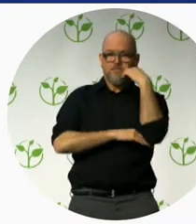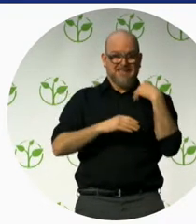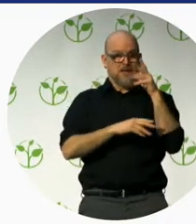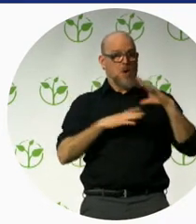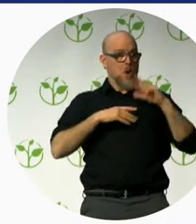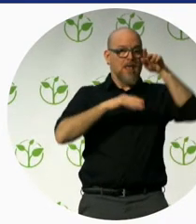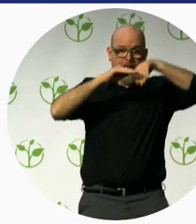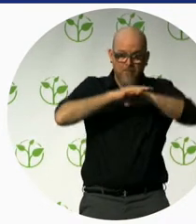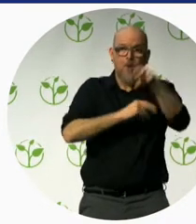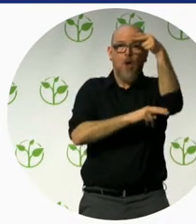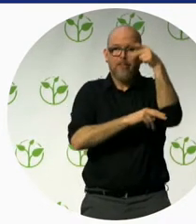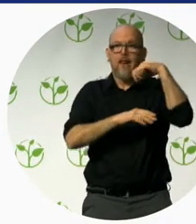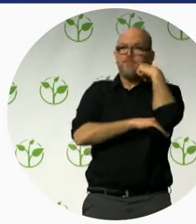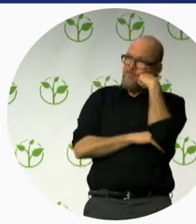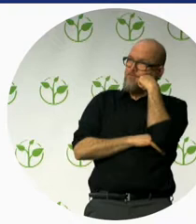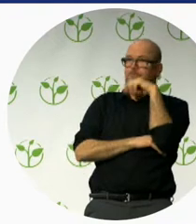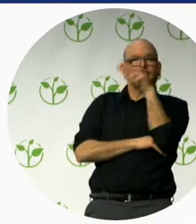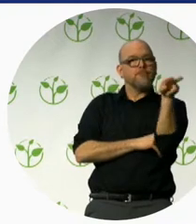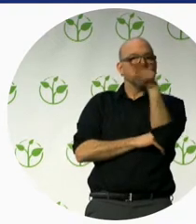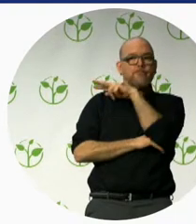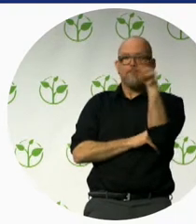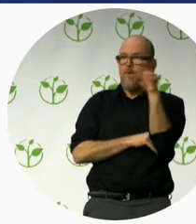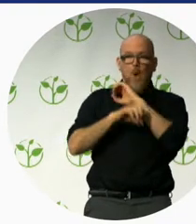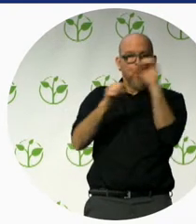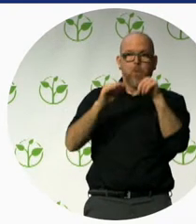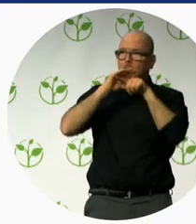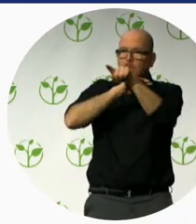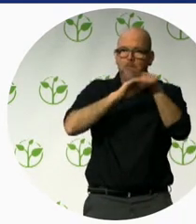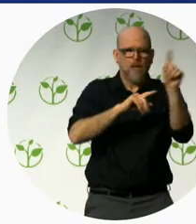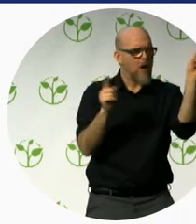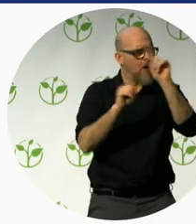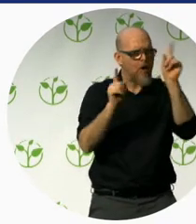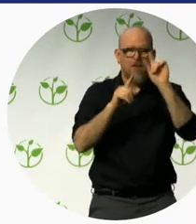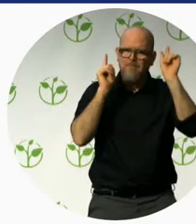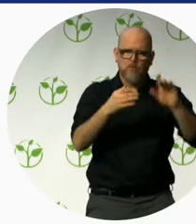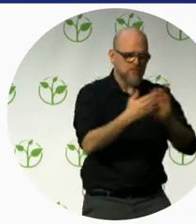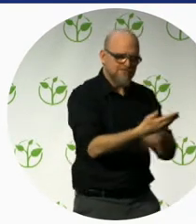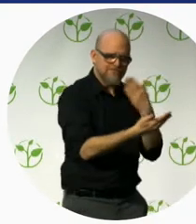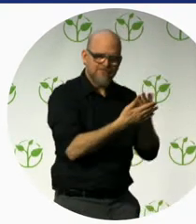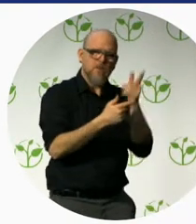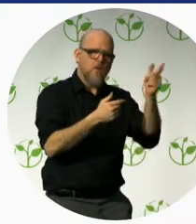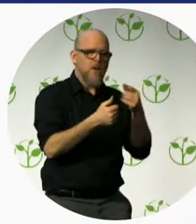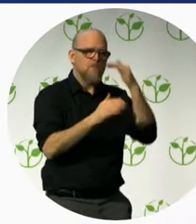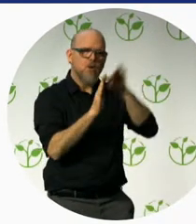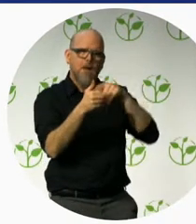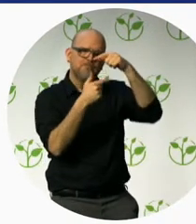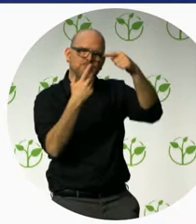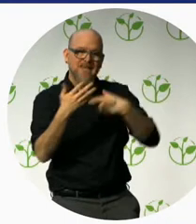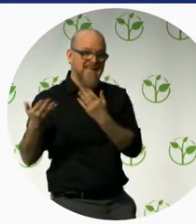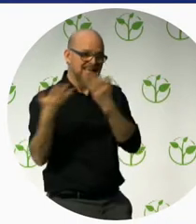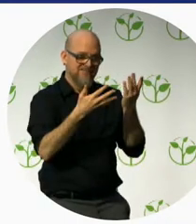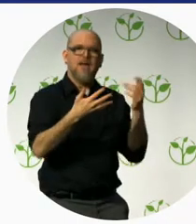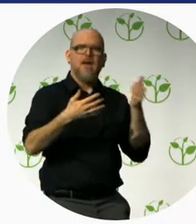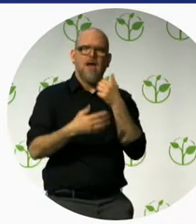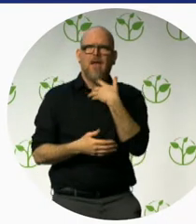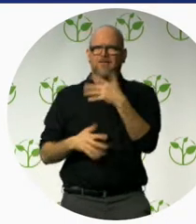On the picture, by the way, you see Carmen. She's a colleague of ours and she's blind. And she's feeling a